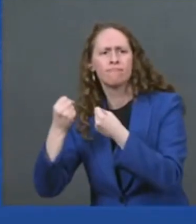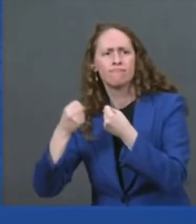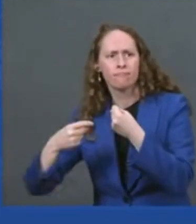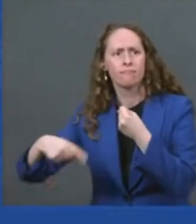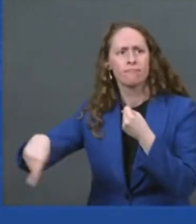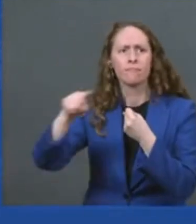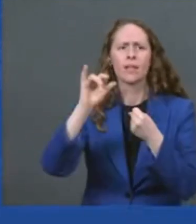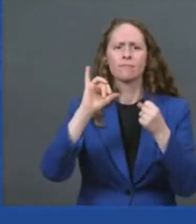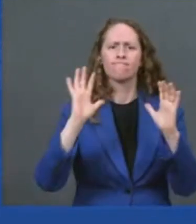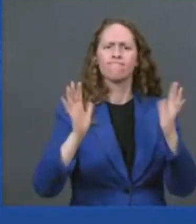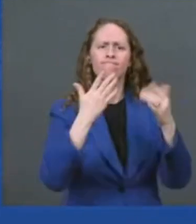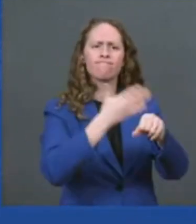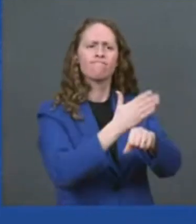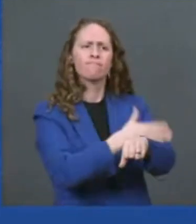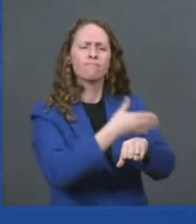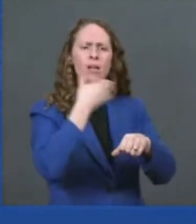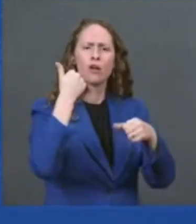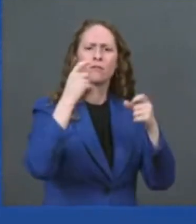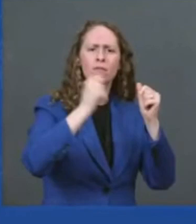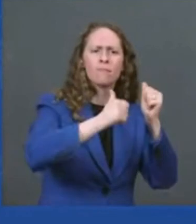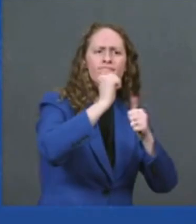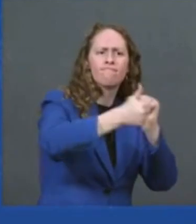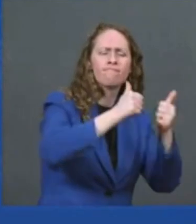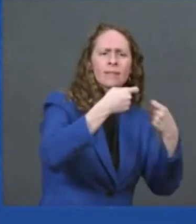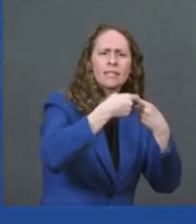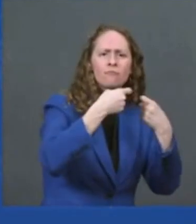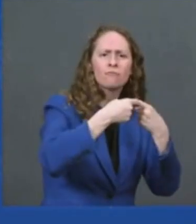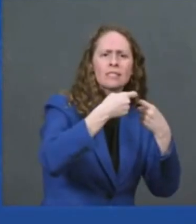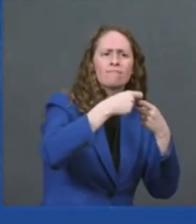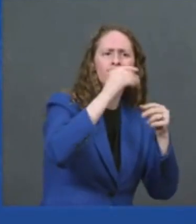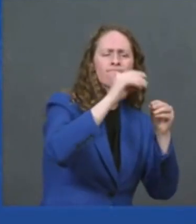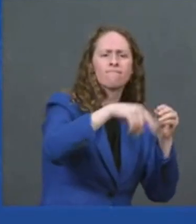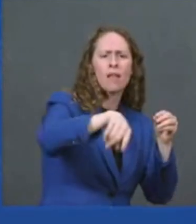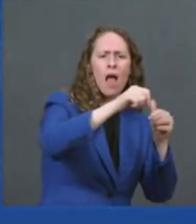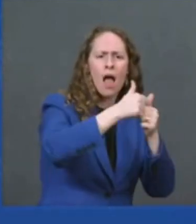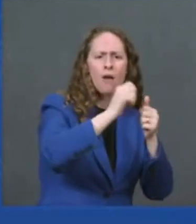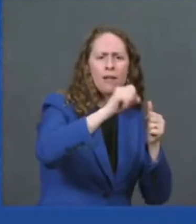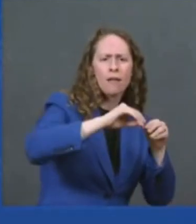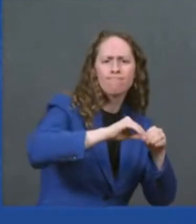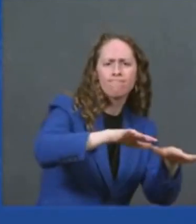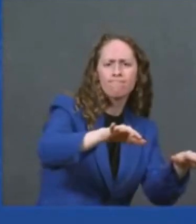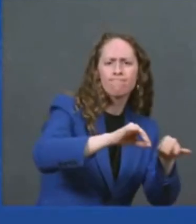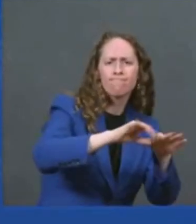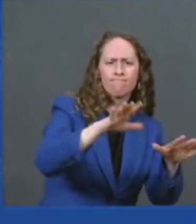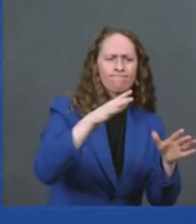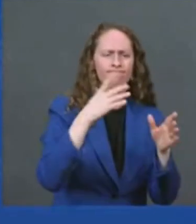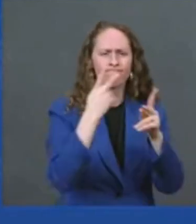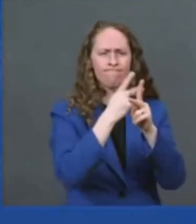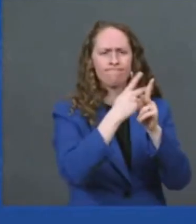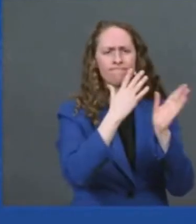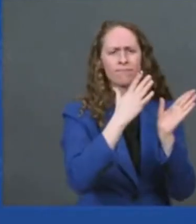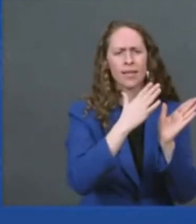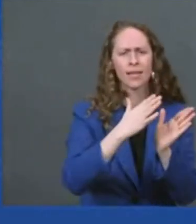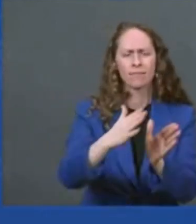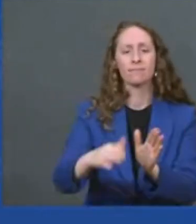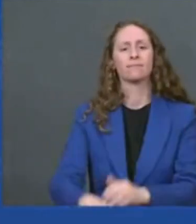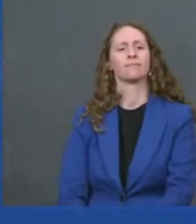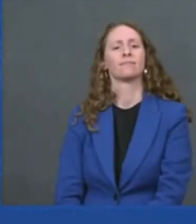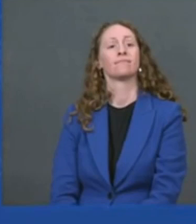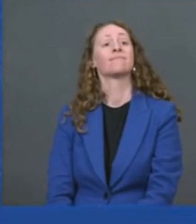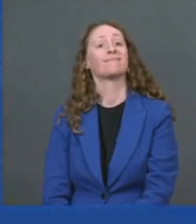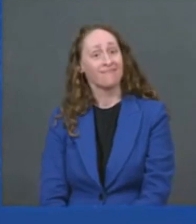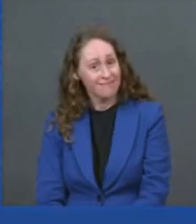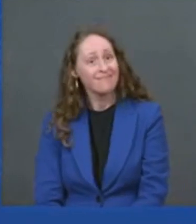benefit economically and will see a very substantial improvement in human health and the environment by acting rapidly